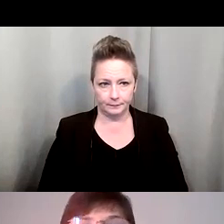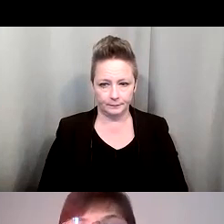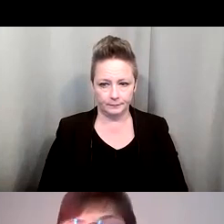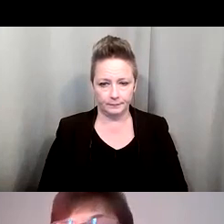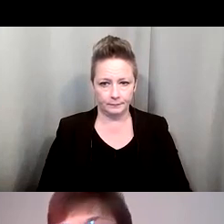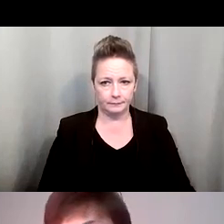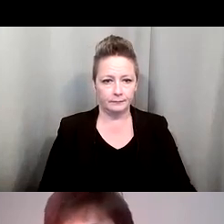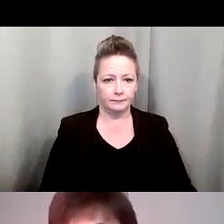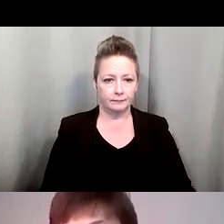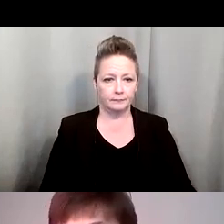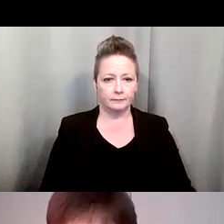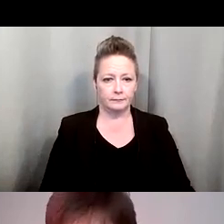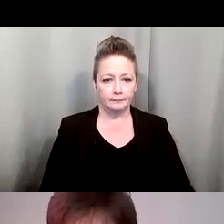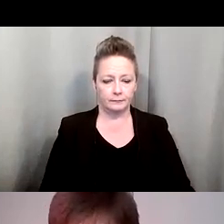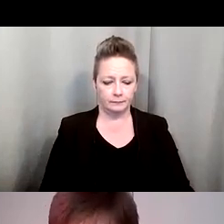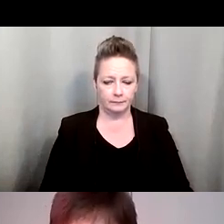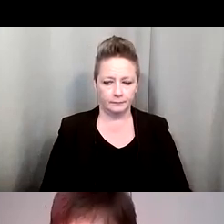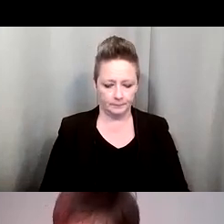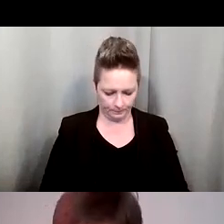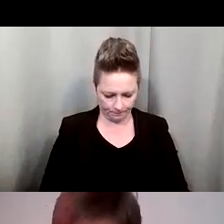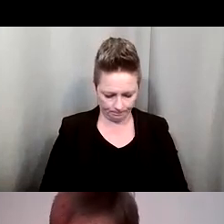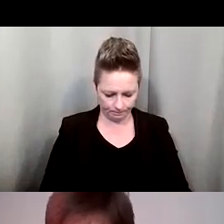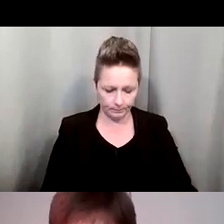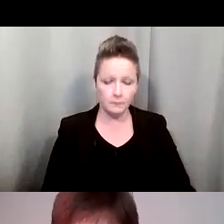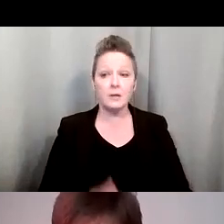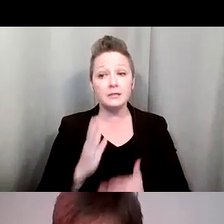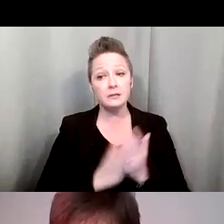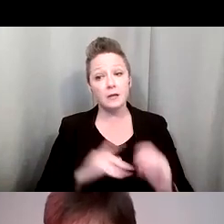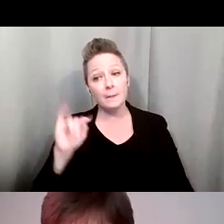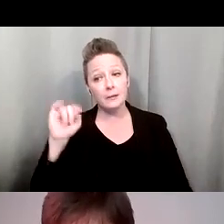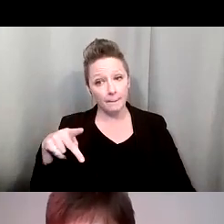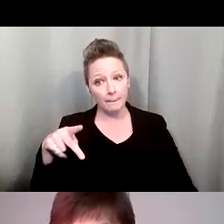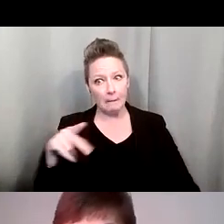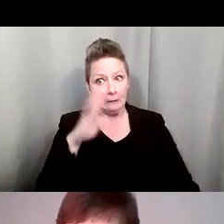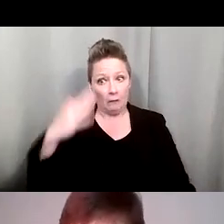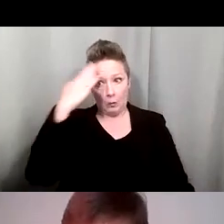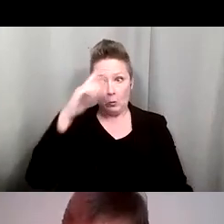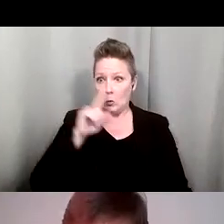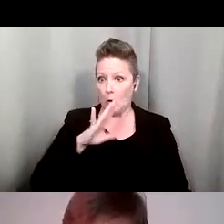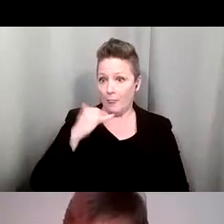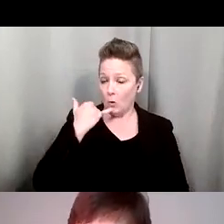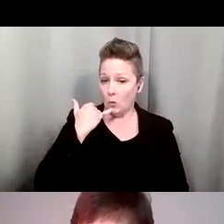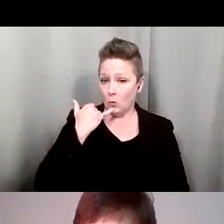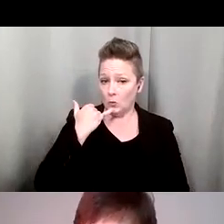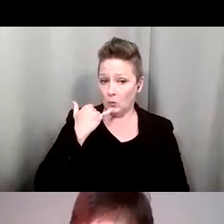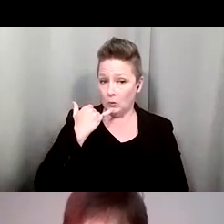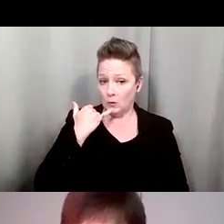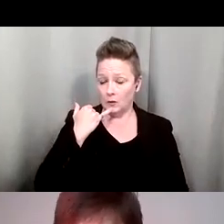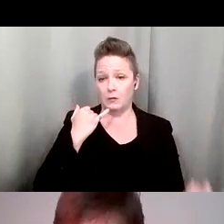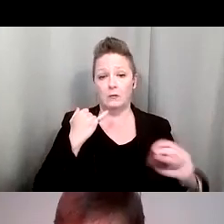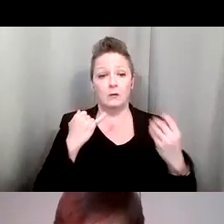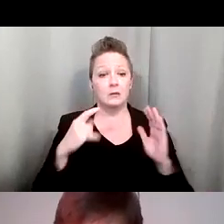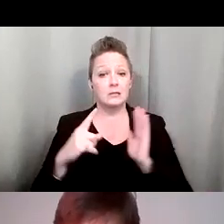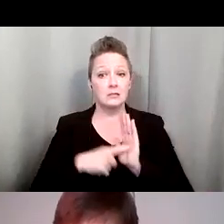So here are some telephone communication tips, because you never know who you're going to speak to on the phone. And you're going to notice that sometimes you're going to run across